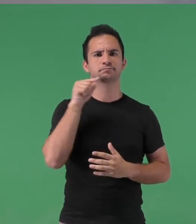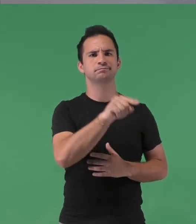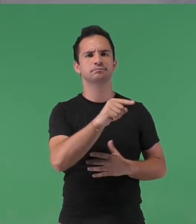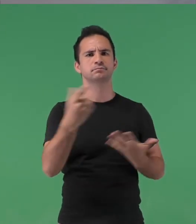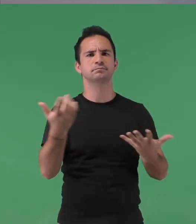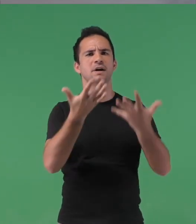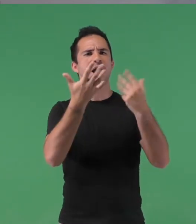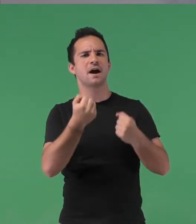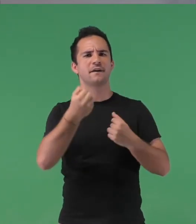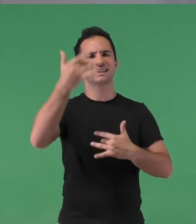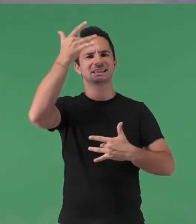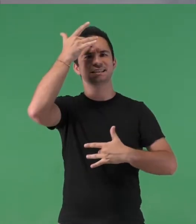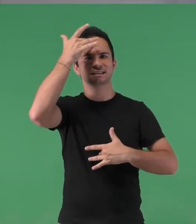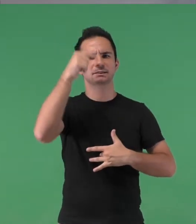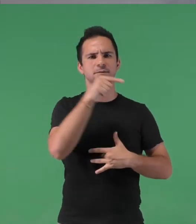himself